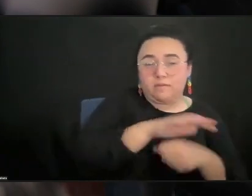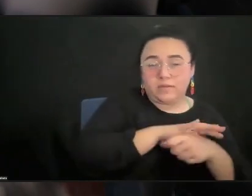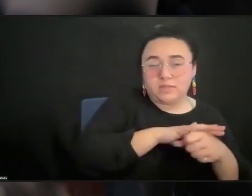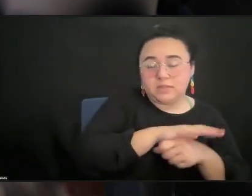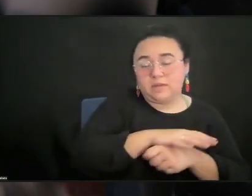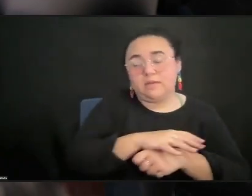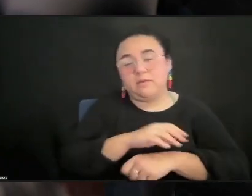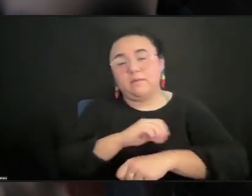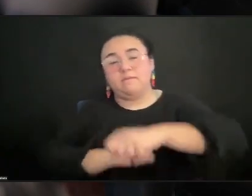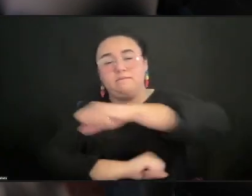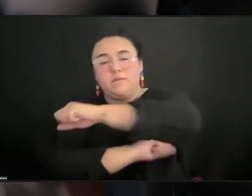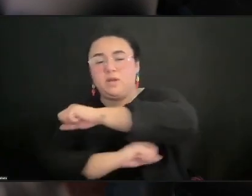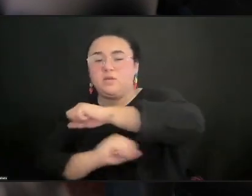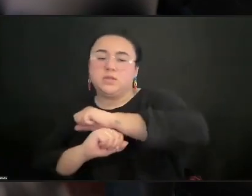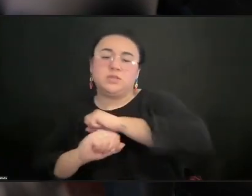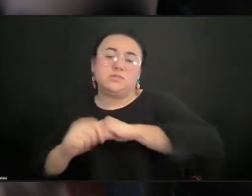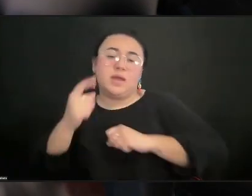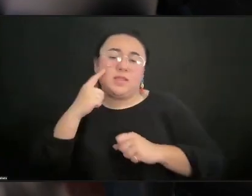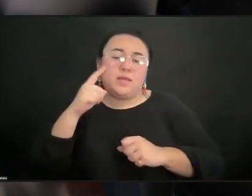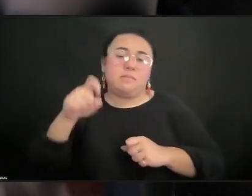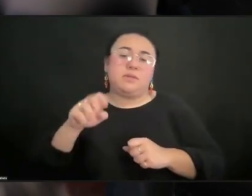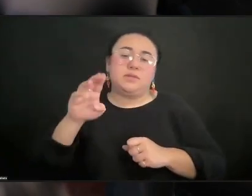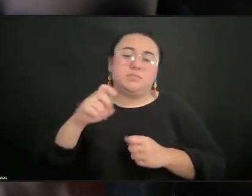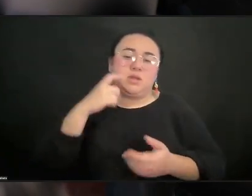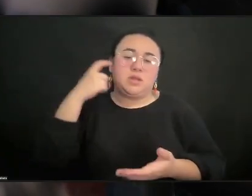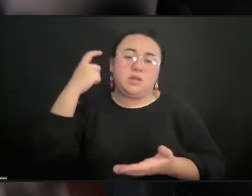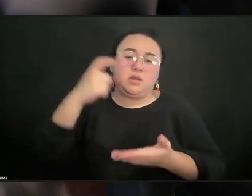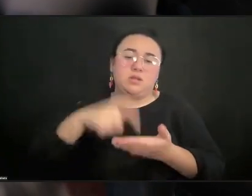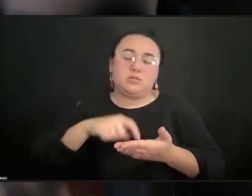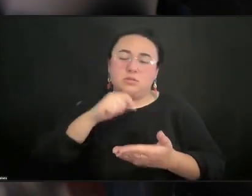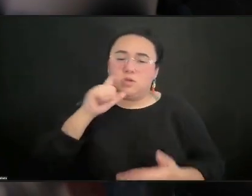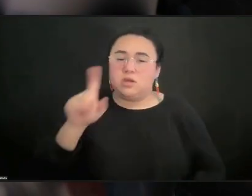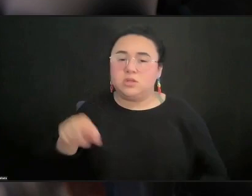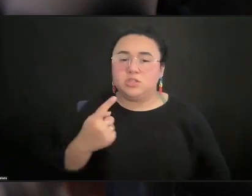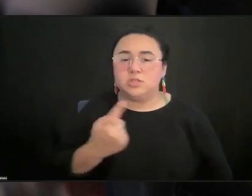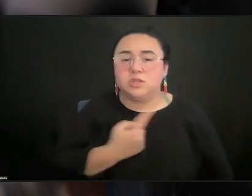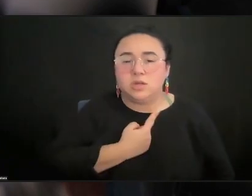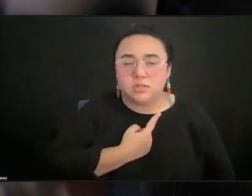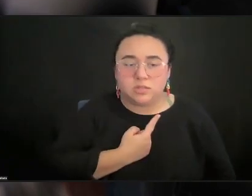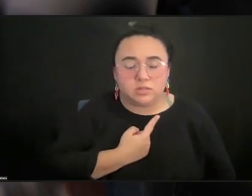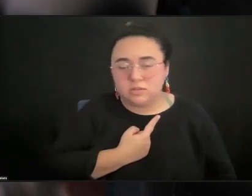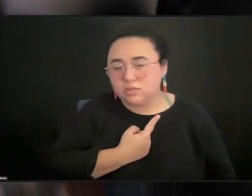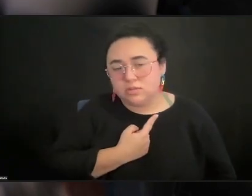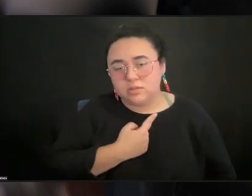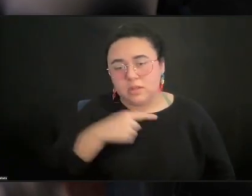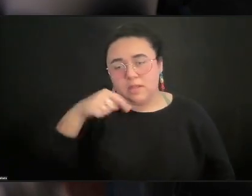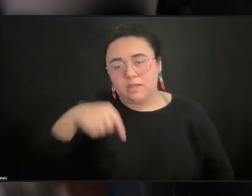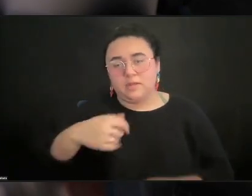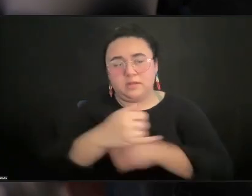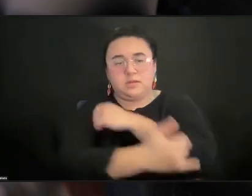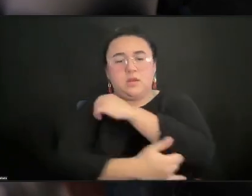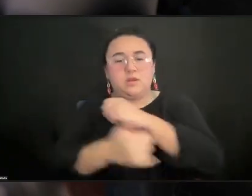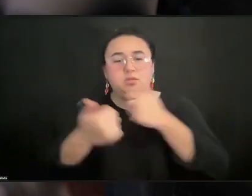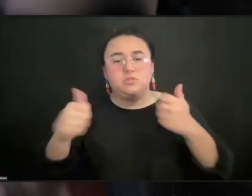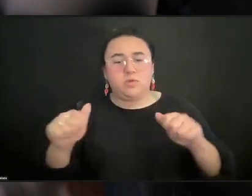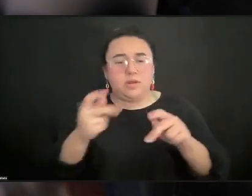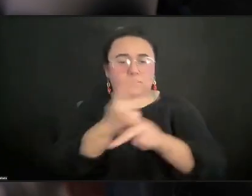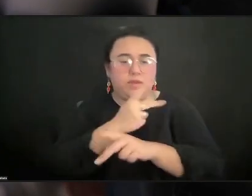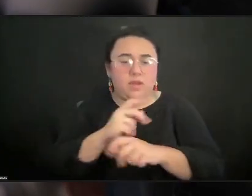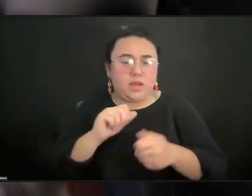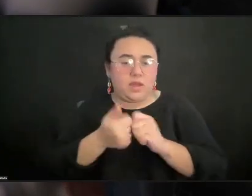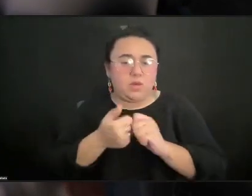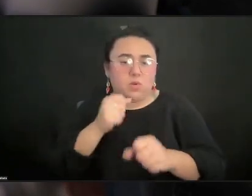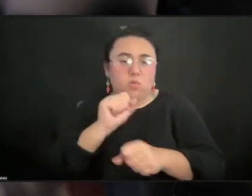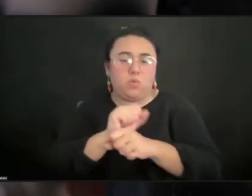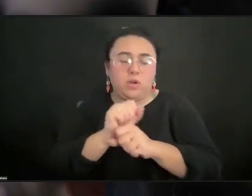I think it has to be acknowledged that it's not just us alone in this country trying to figure out how to work internationally.